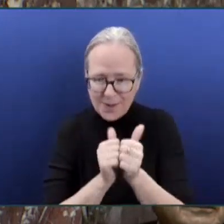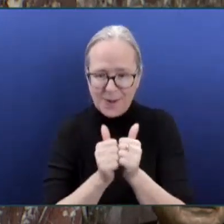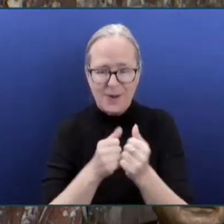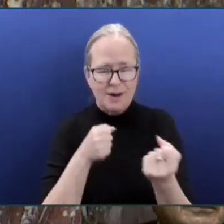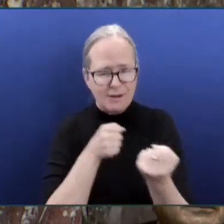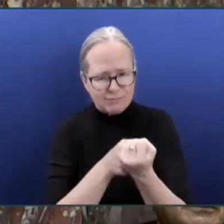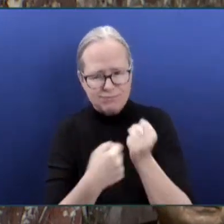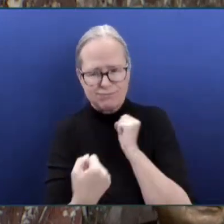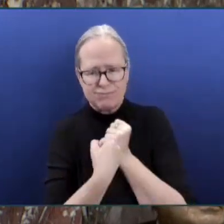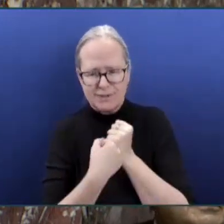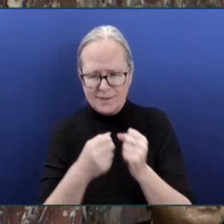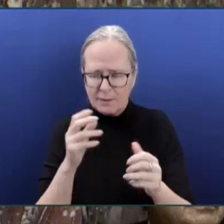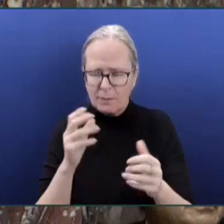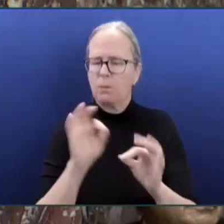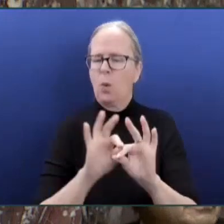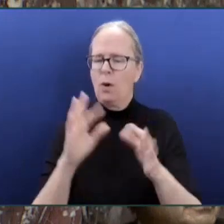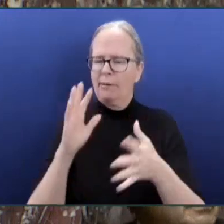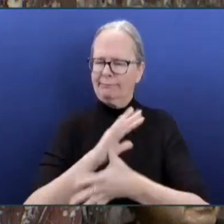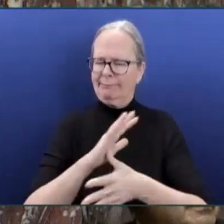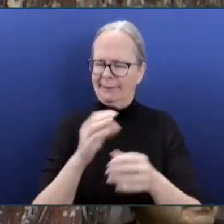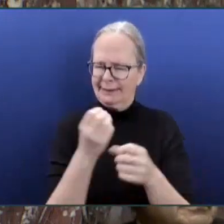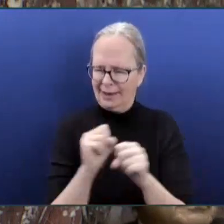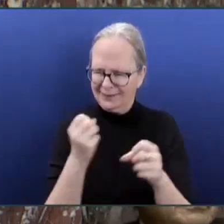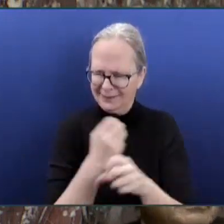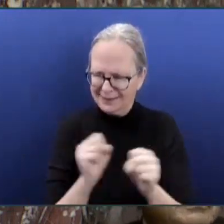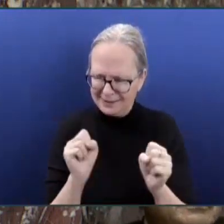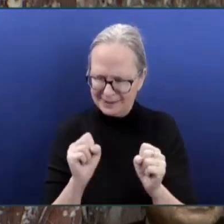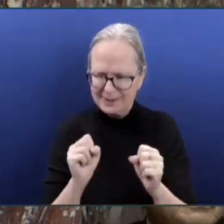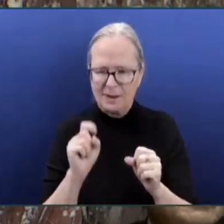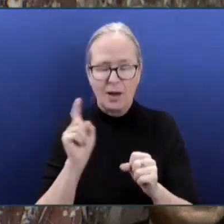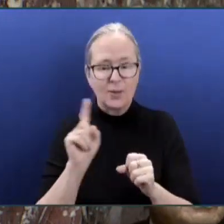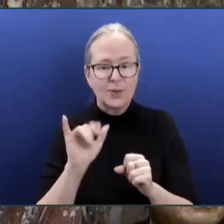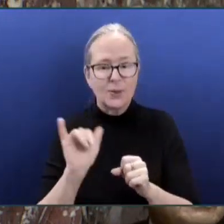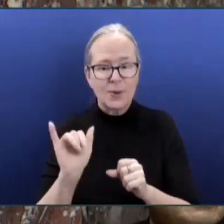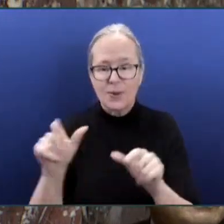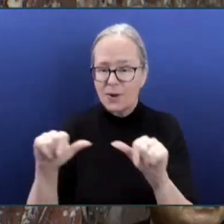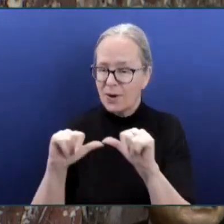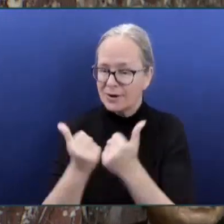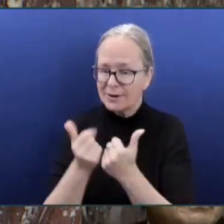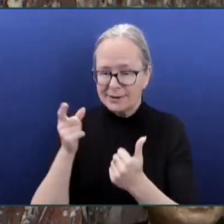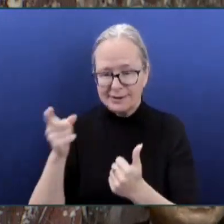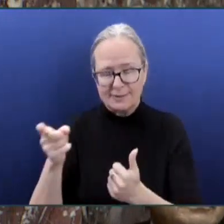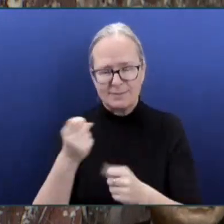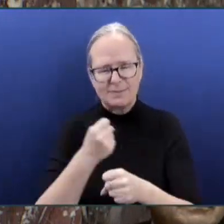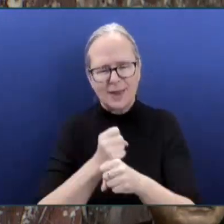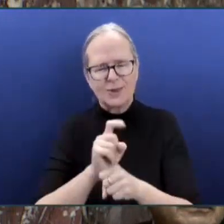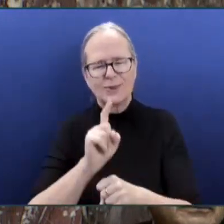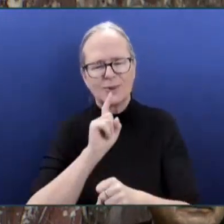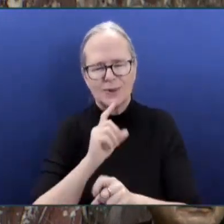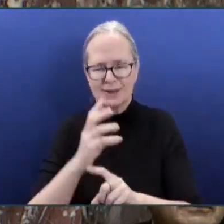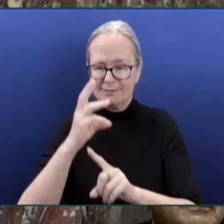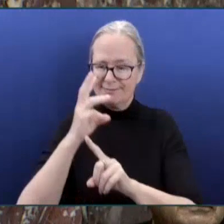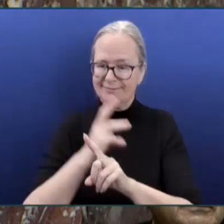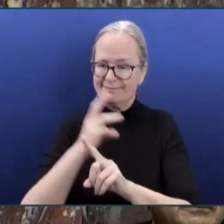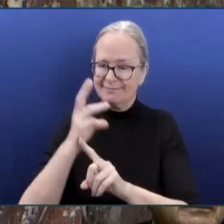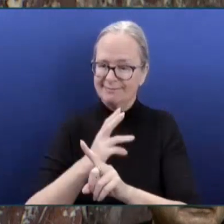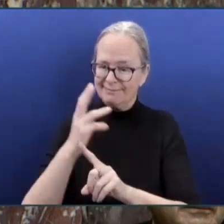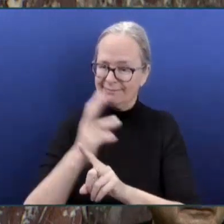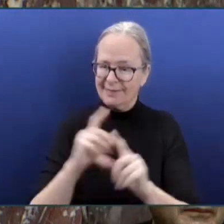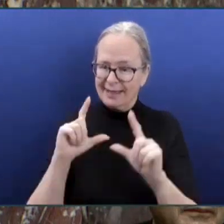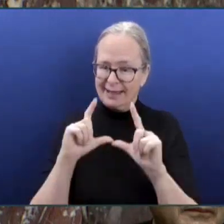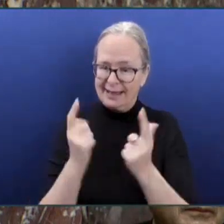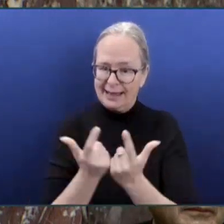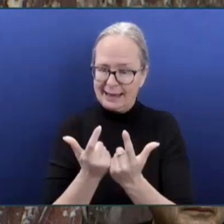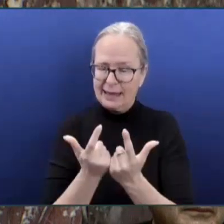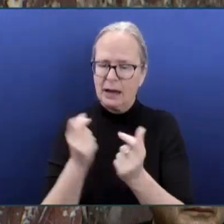Other associations always try to find ways to ensure the six-month league is affordable, accessible, and inclusive for adults and children six